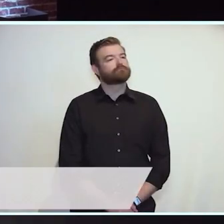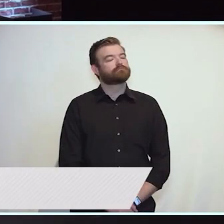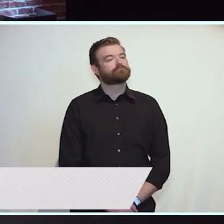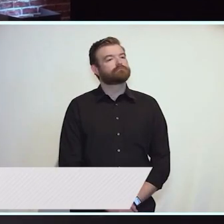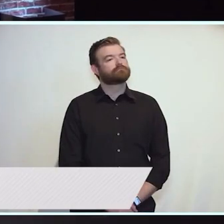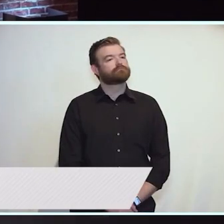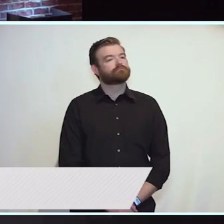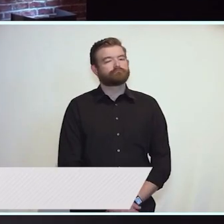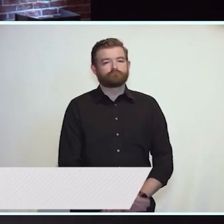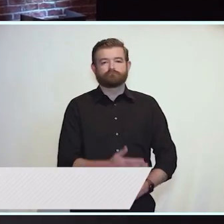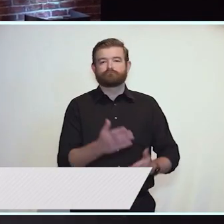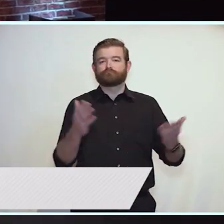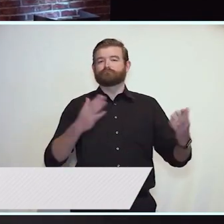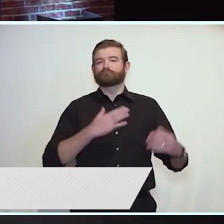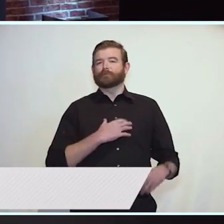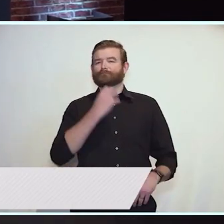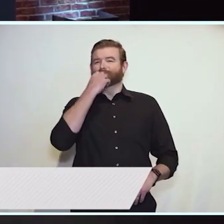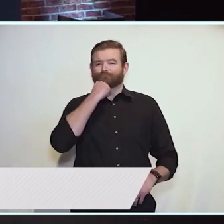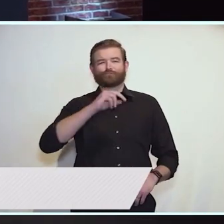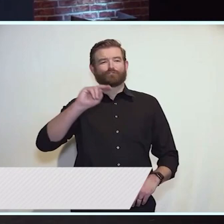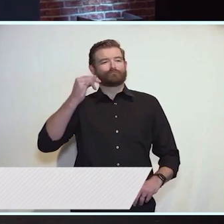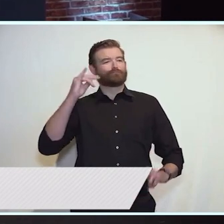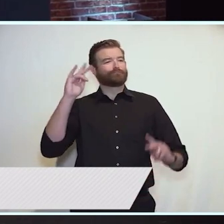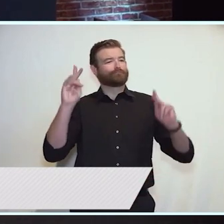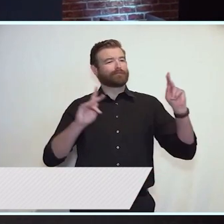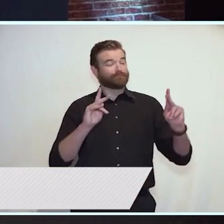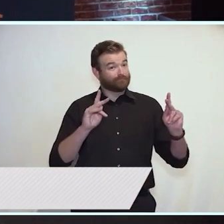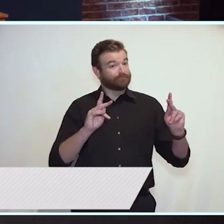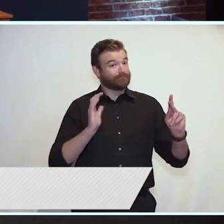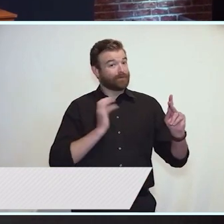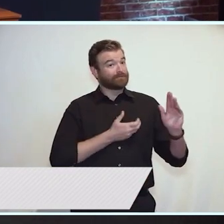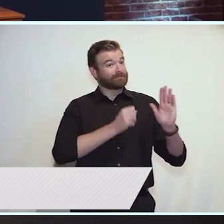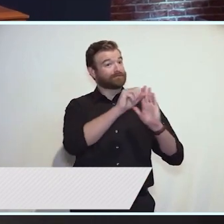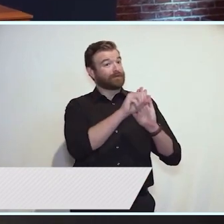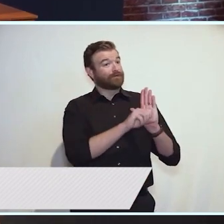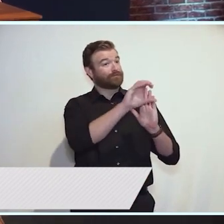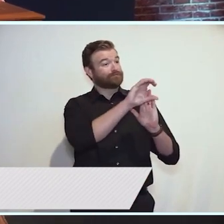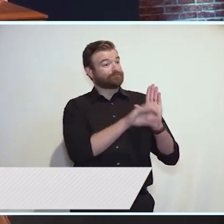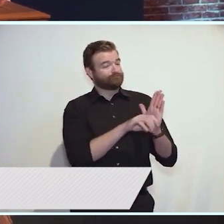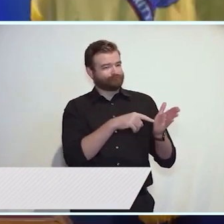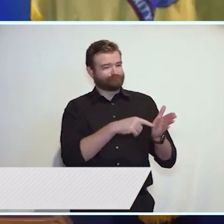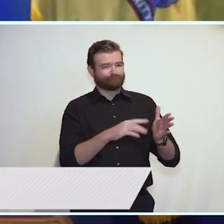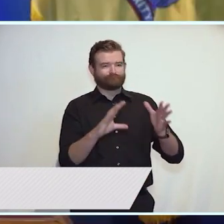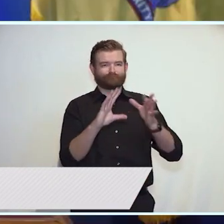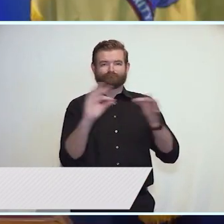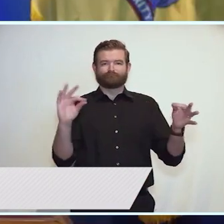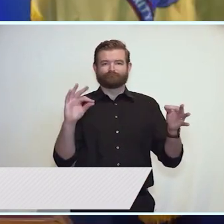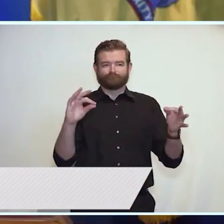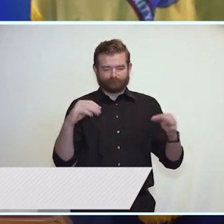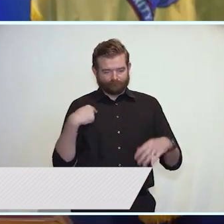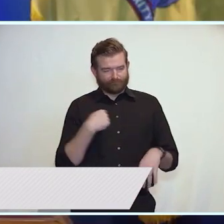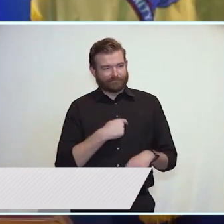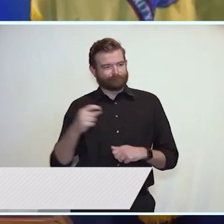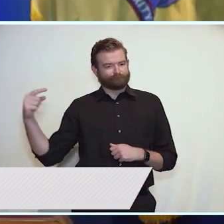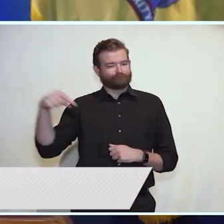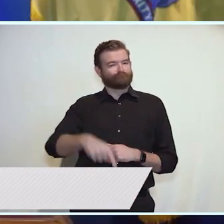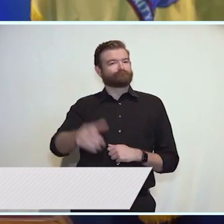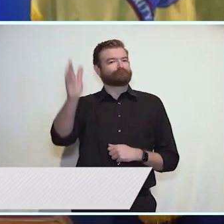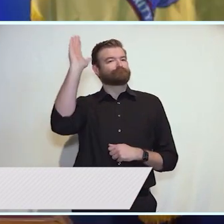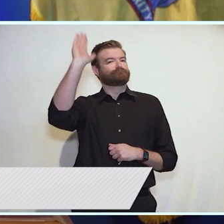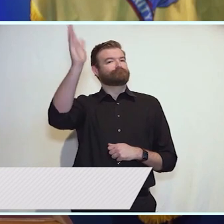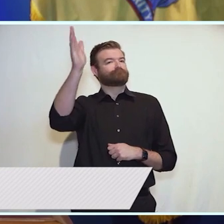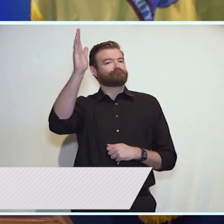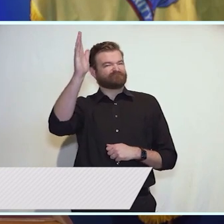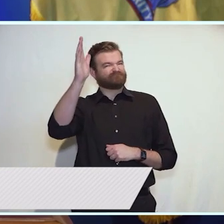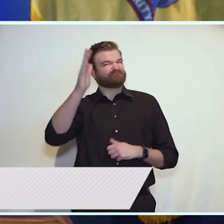So fellow New Jerseyans, our state constitution deems today the day on which I come to report to you on the